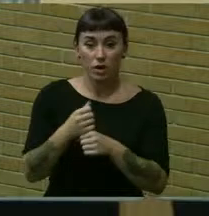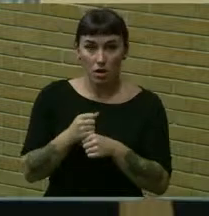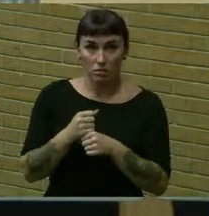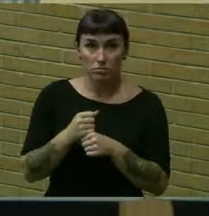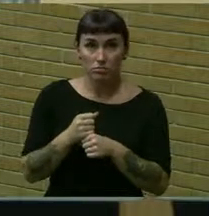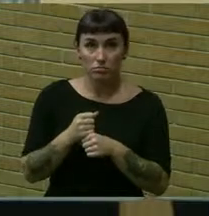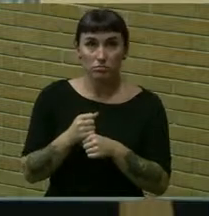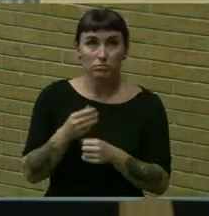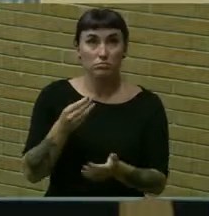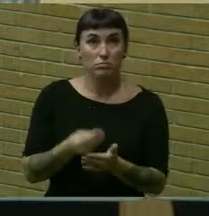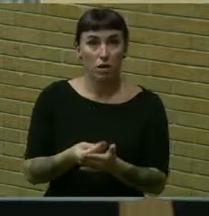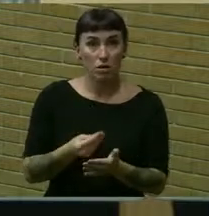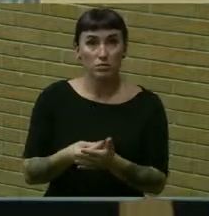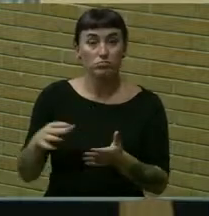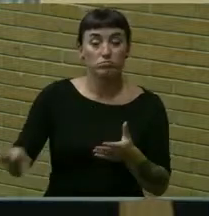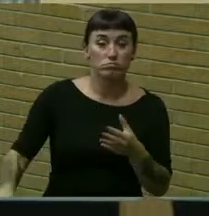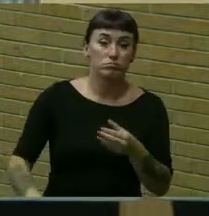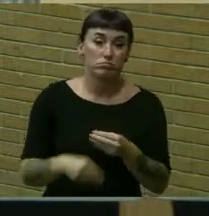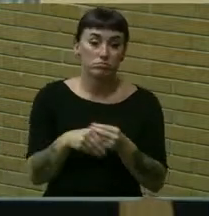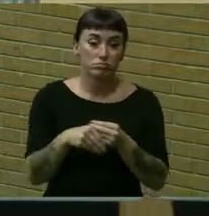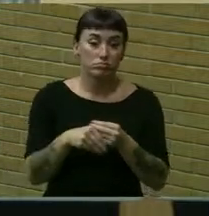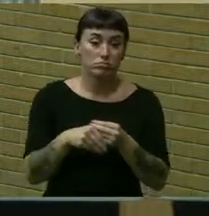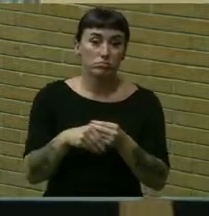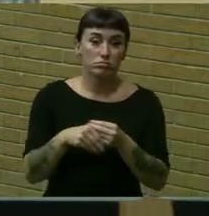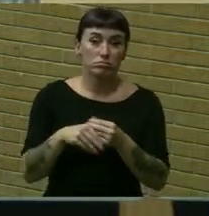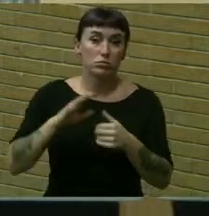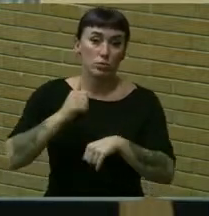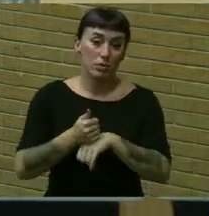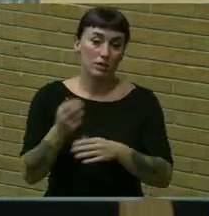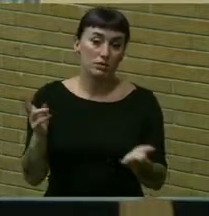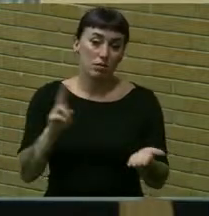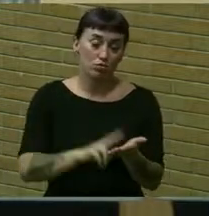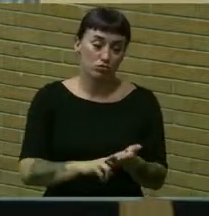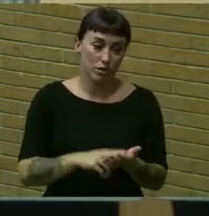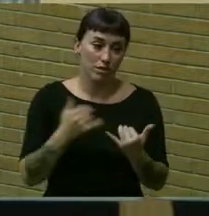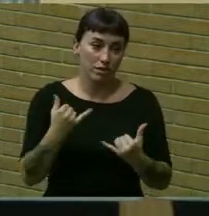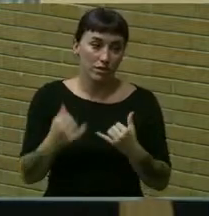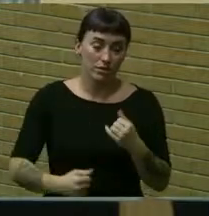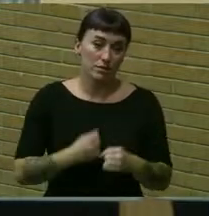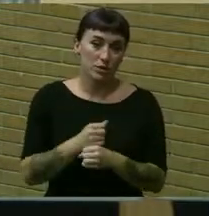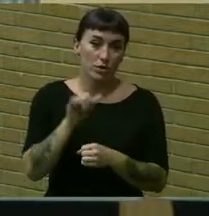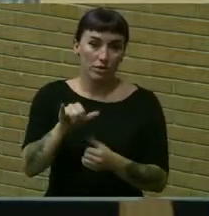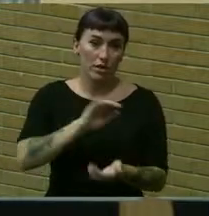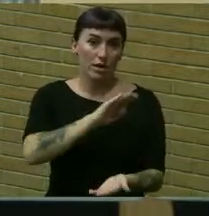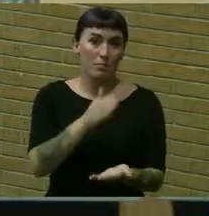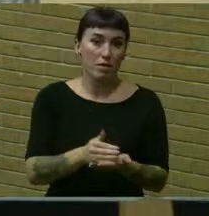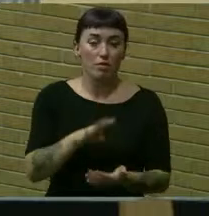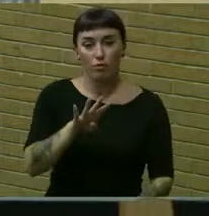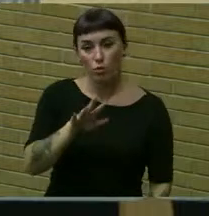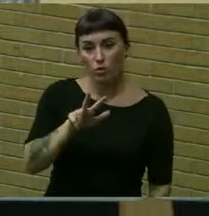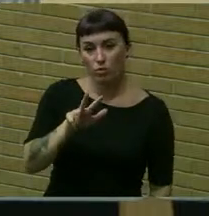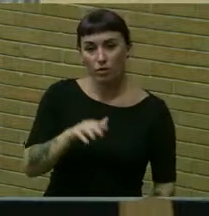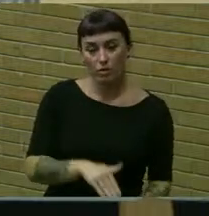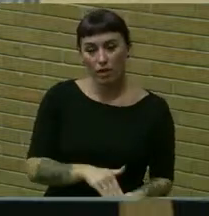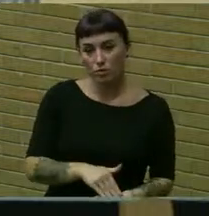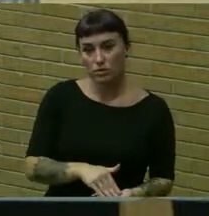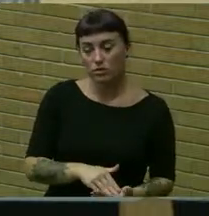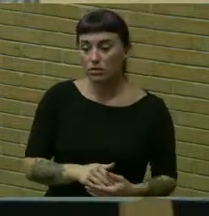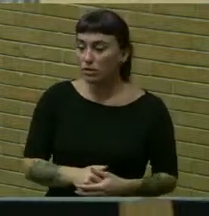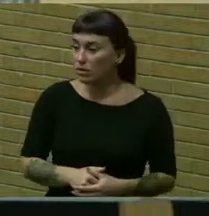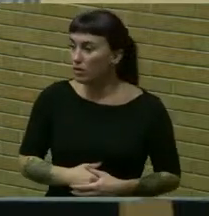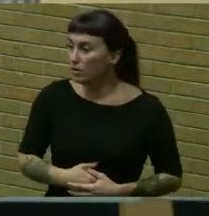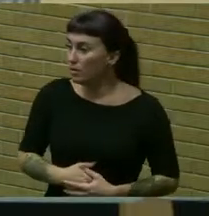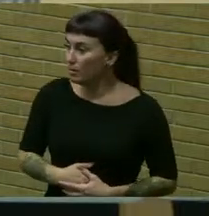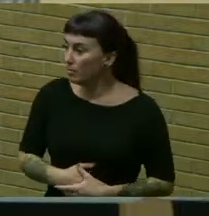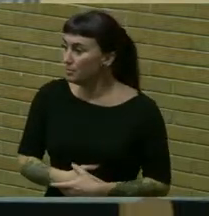money in addition to the base contract sum this year that amount is the 43 000 and change that was